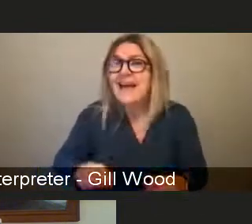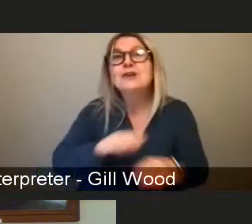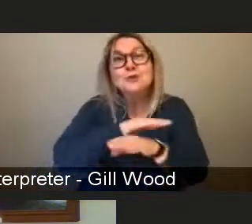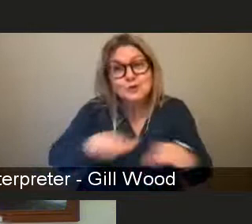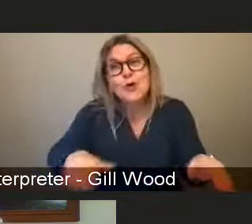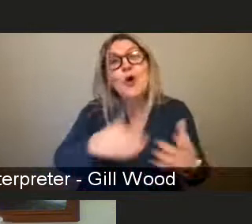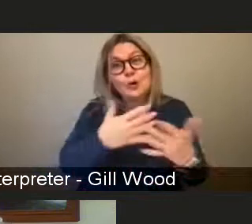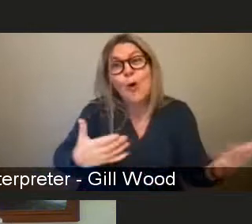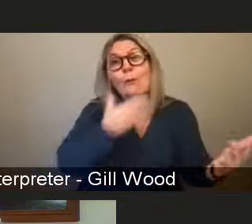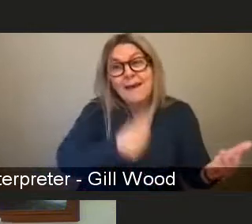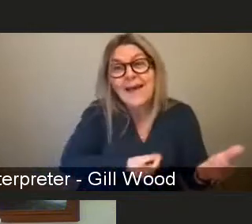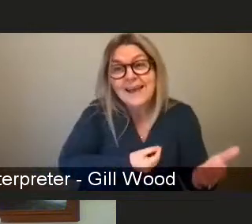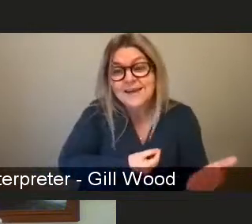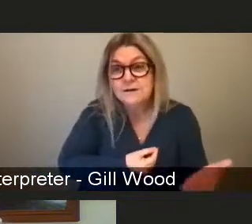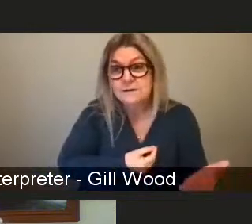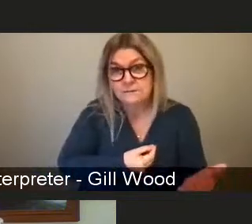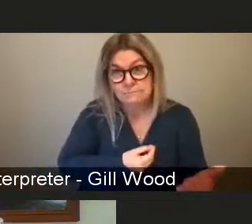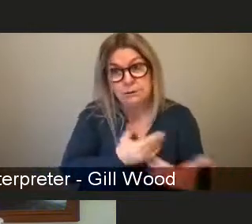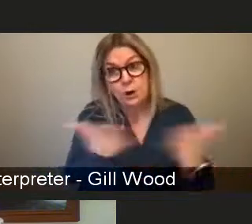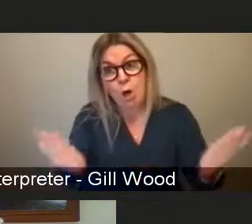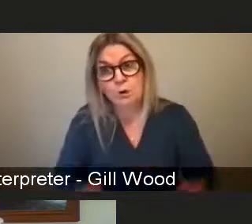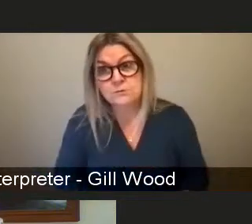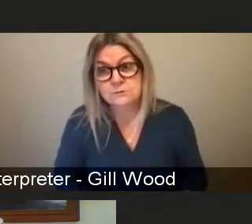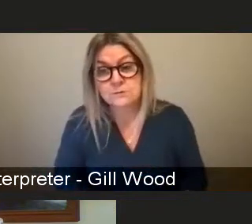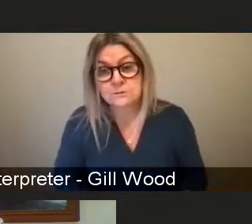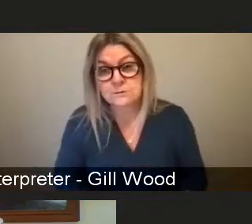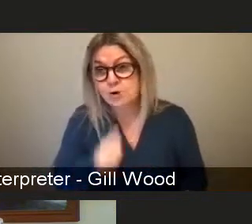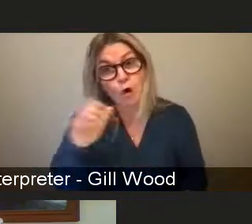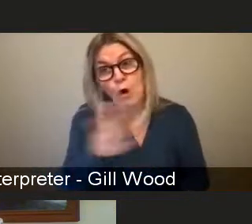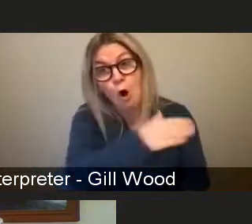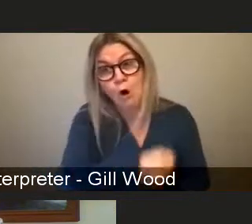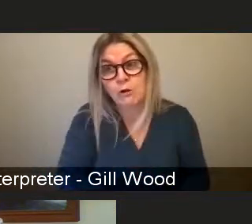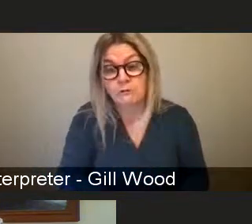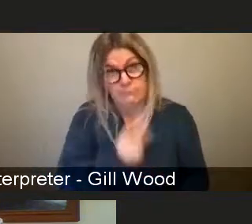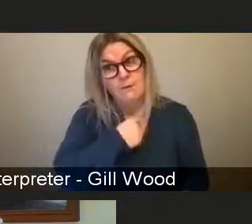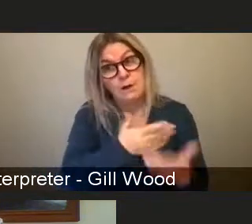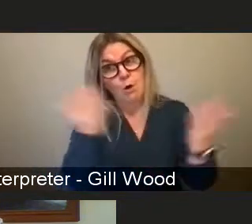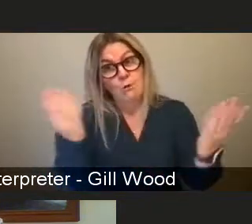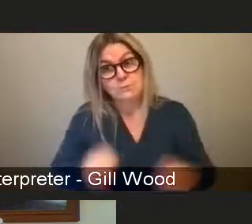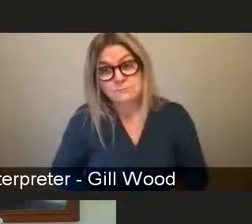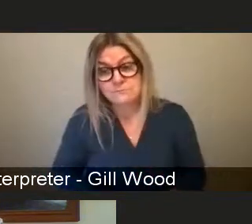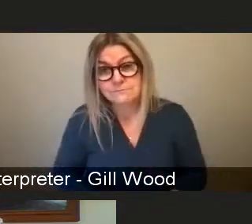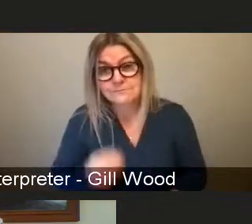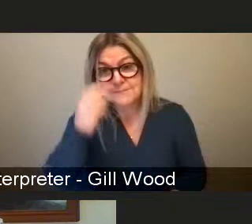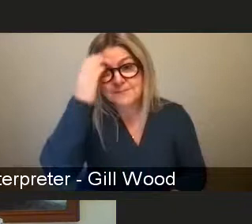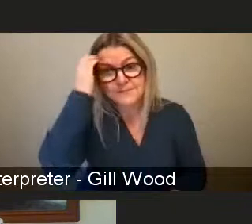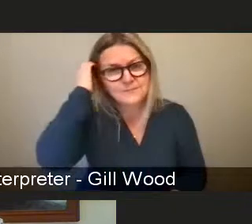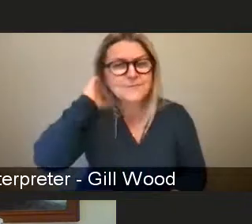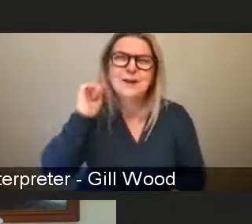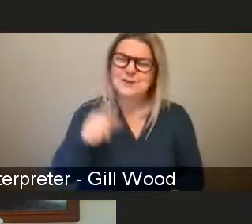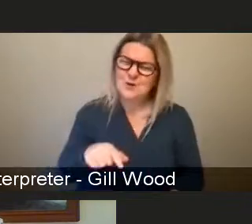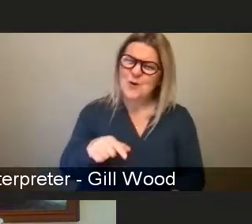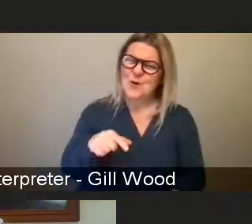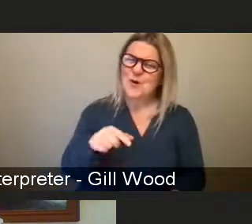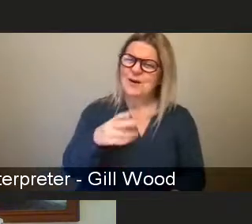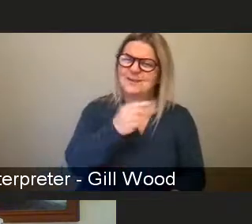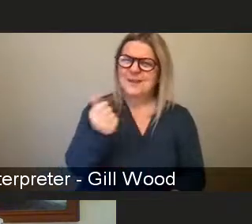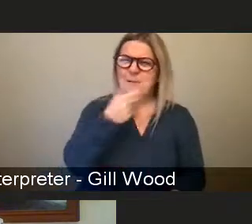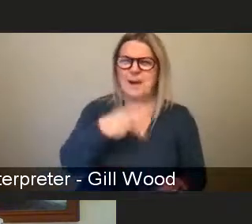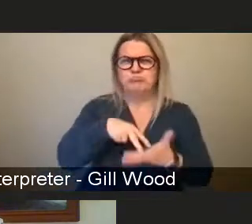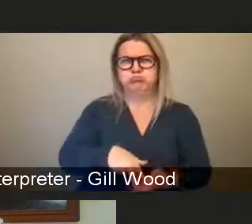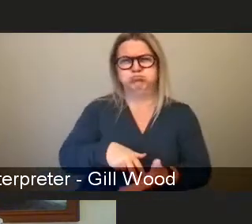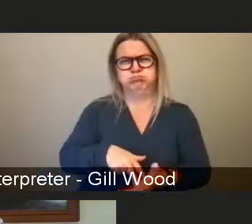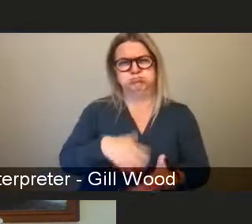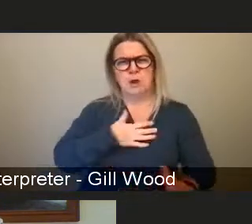men. So, the idea that we can get away with having those kind of reactions, it just doesn't sort of work,